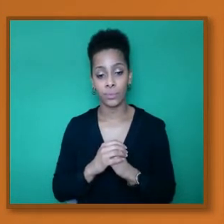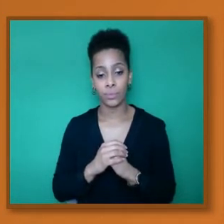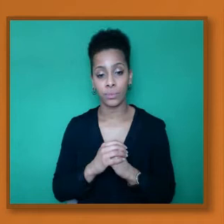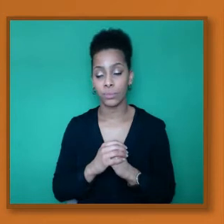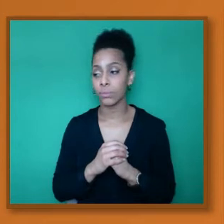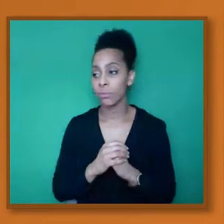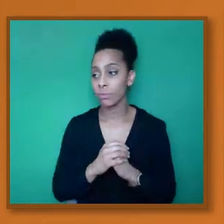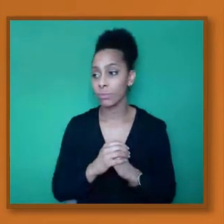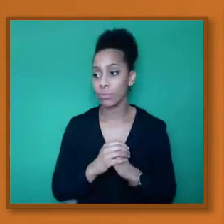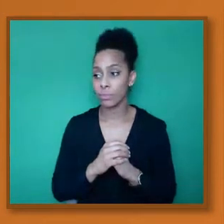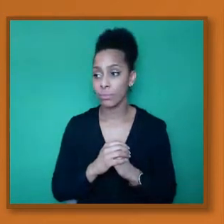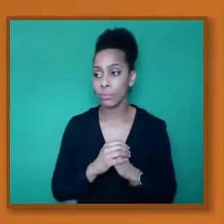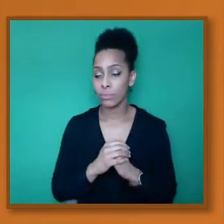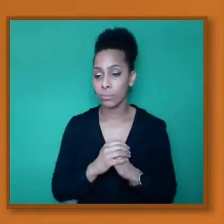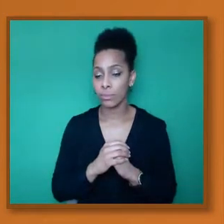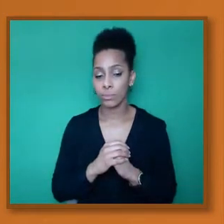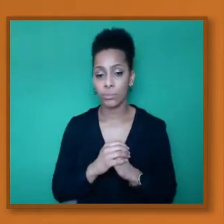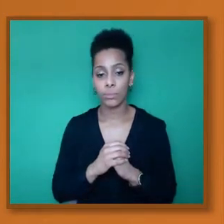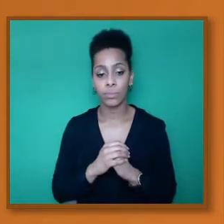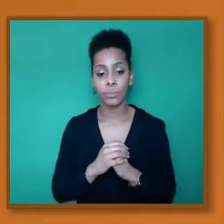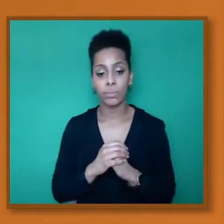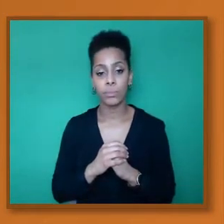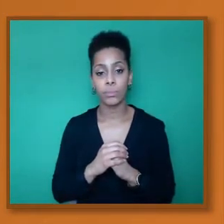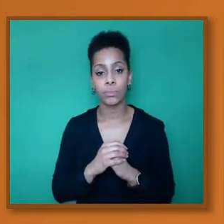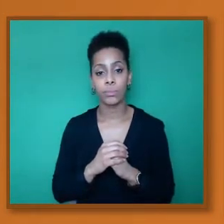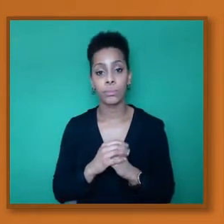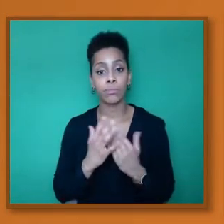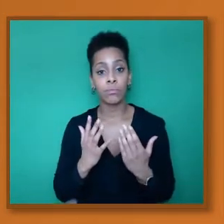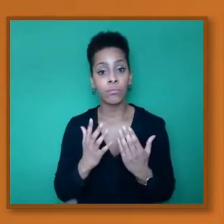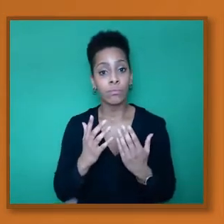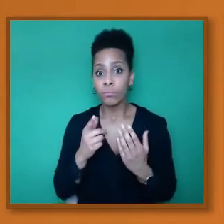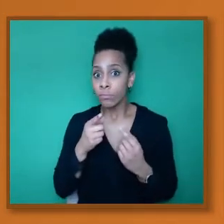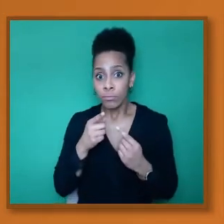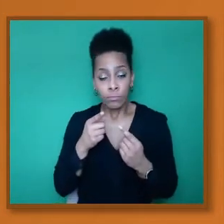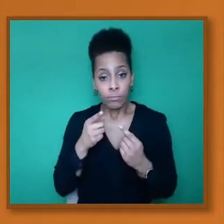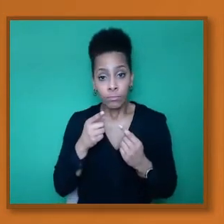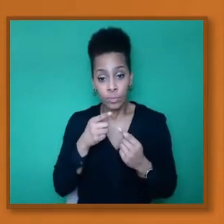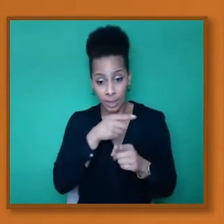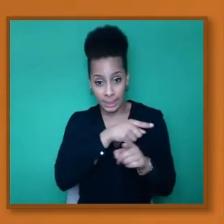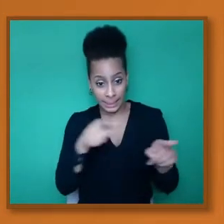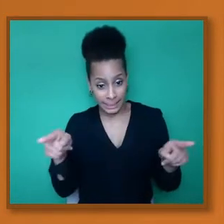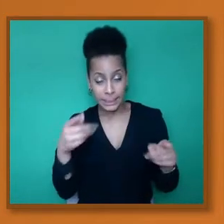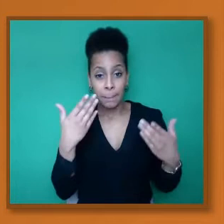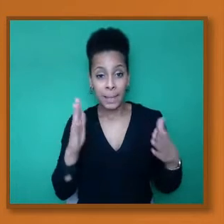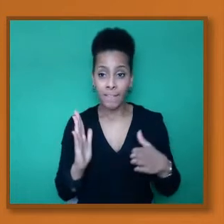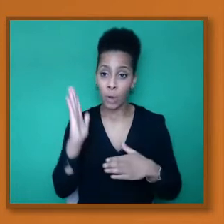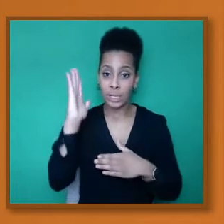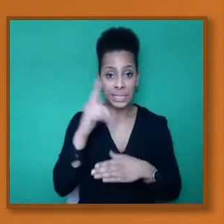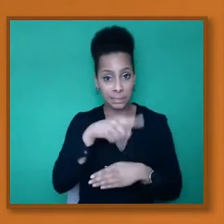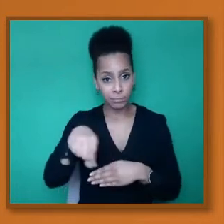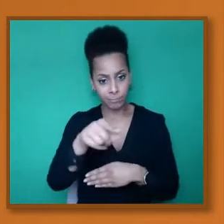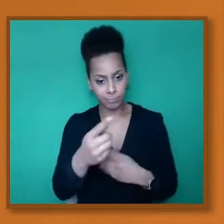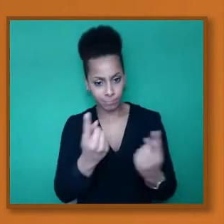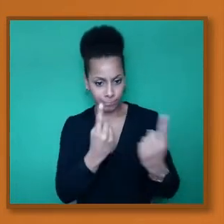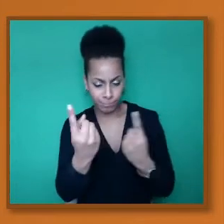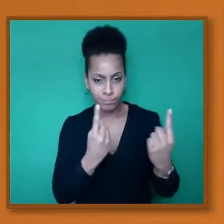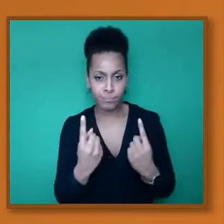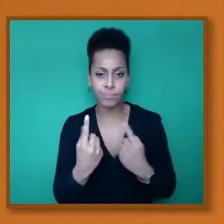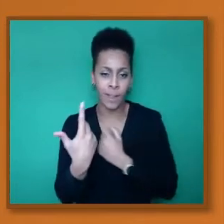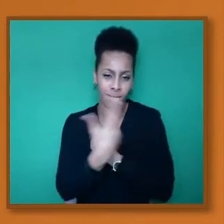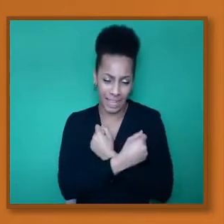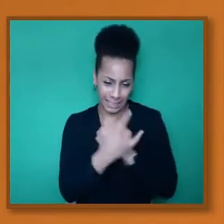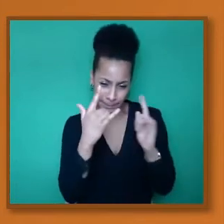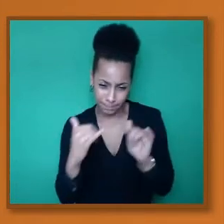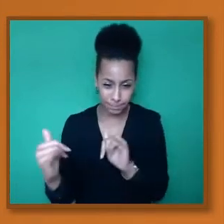These individuals have been monitored for months without having raised significant major concerns